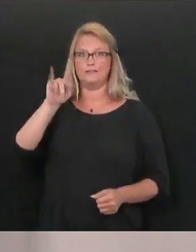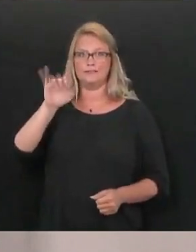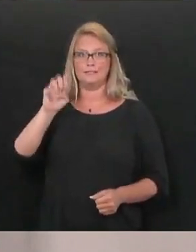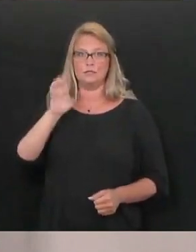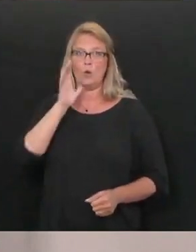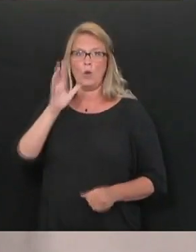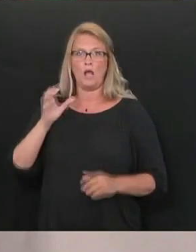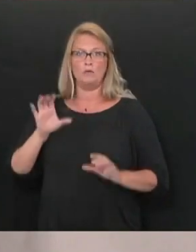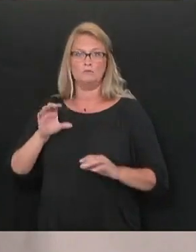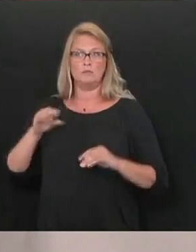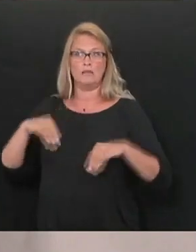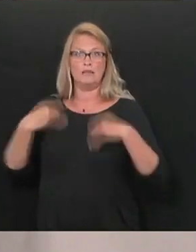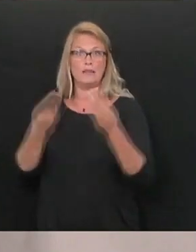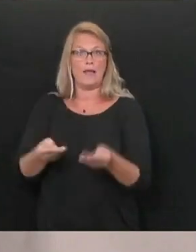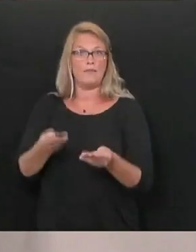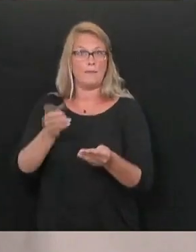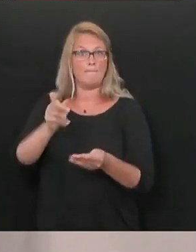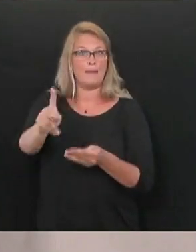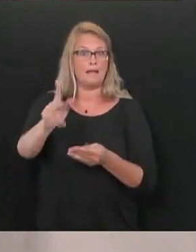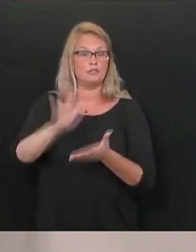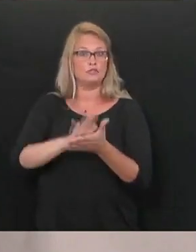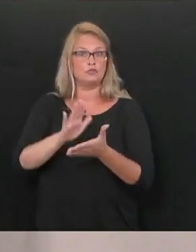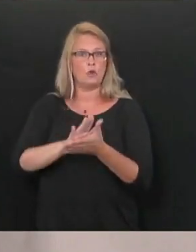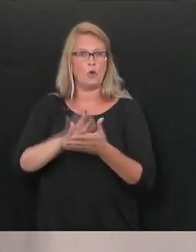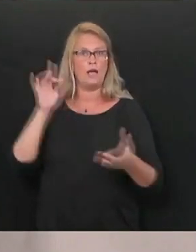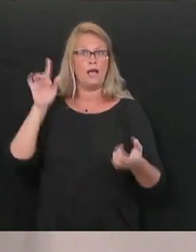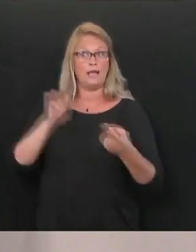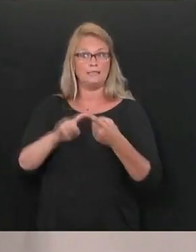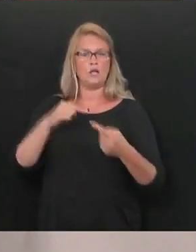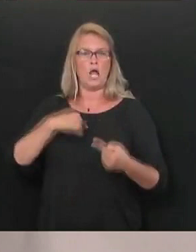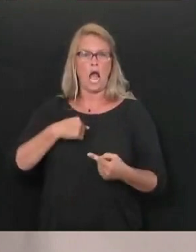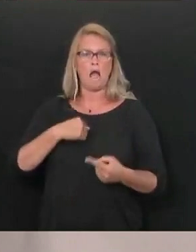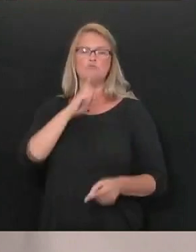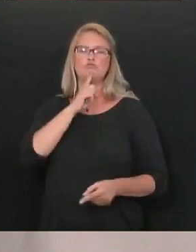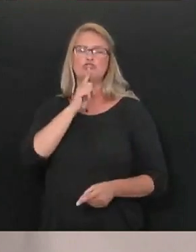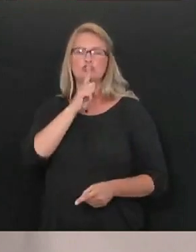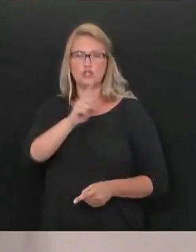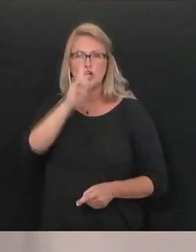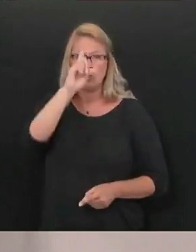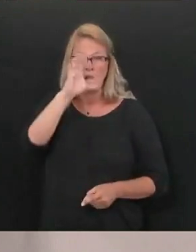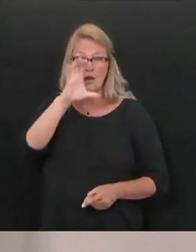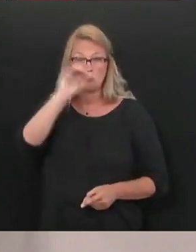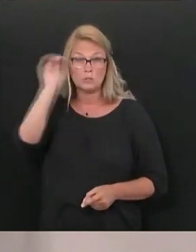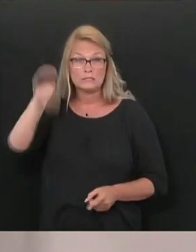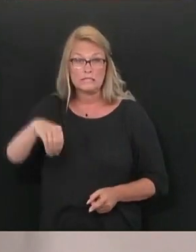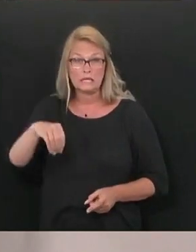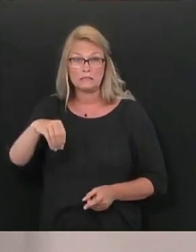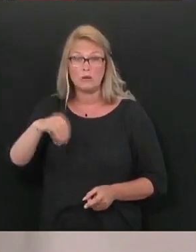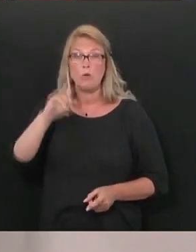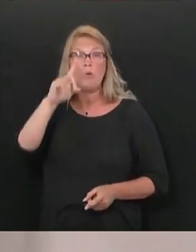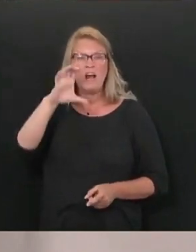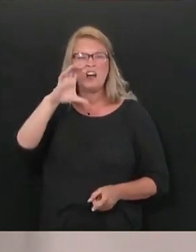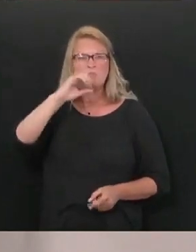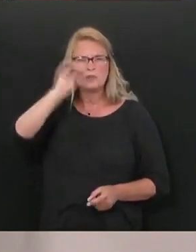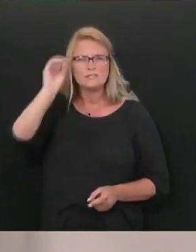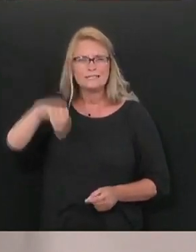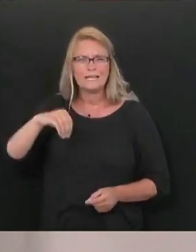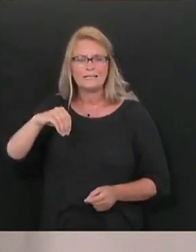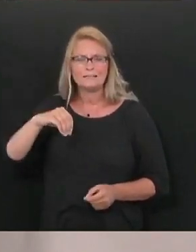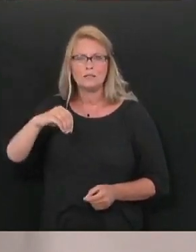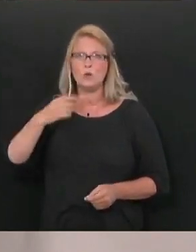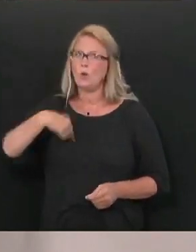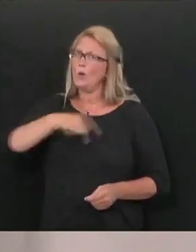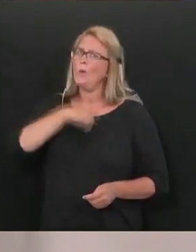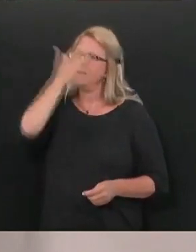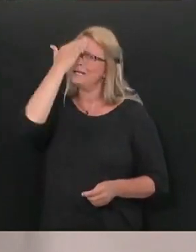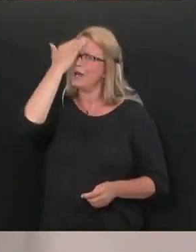school unless I am completely convinced to the very best of my abilities. Now, we all know we've got to manage